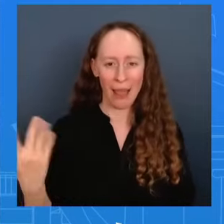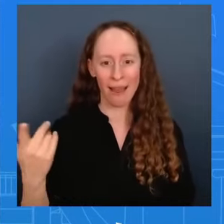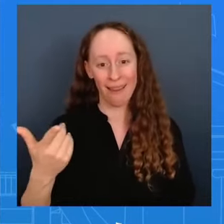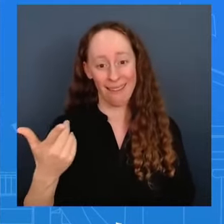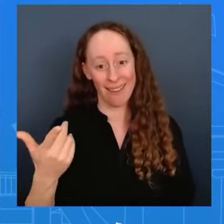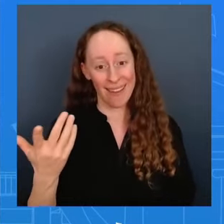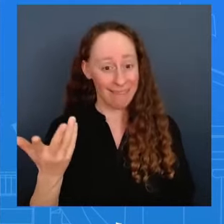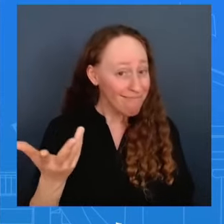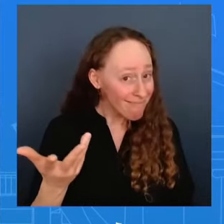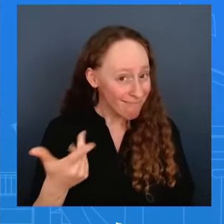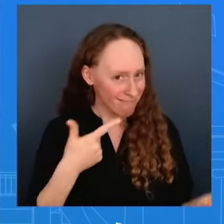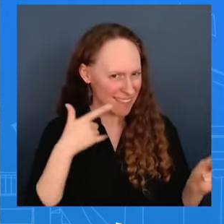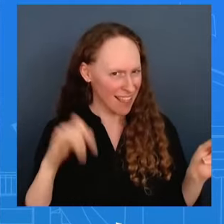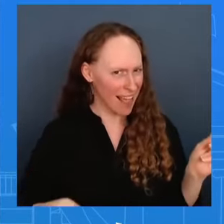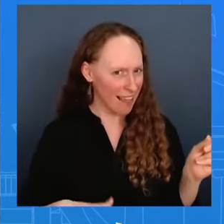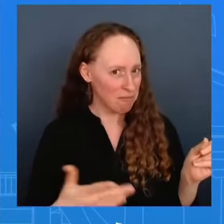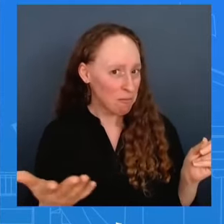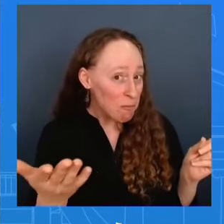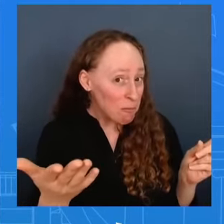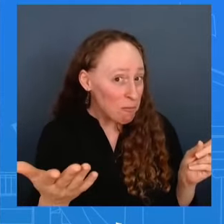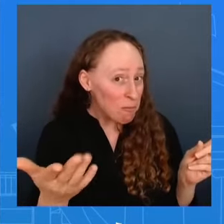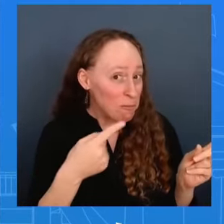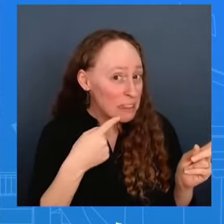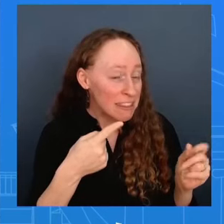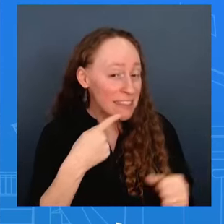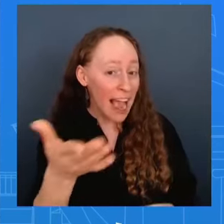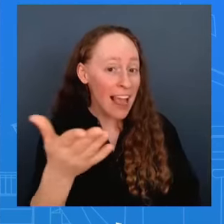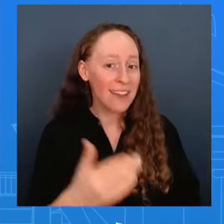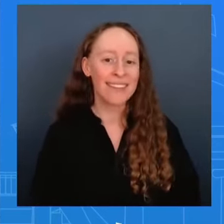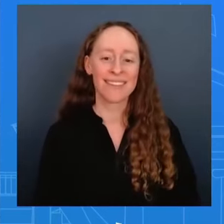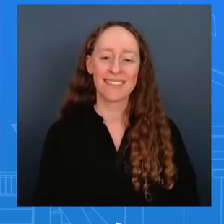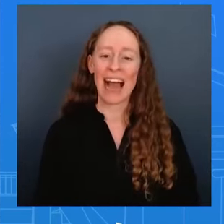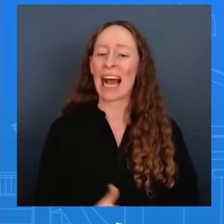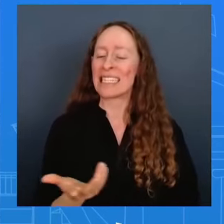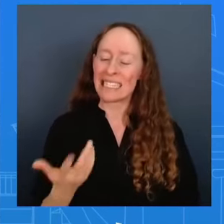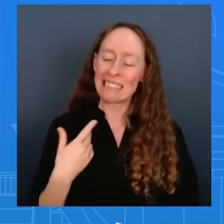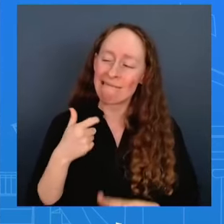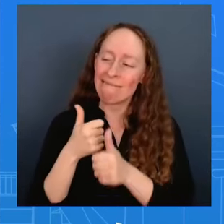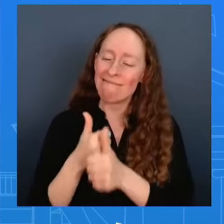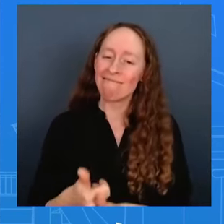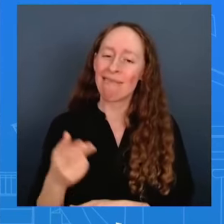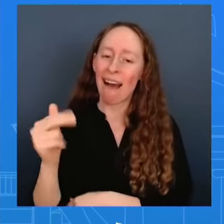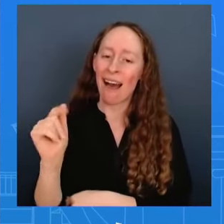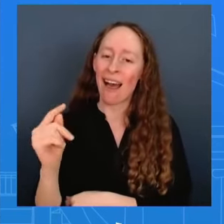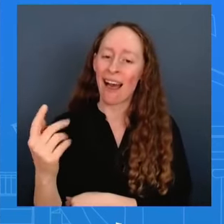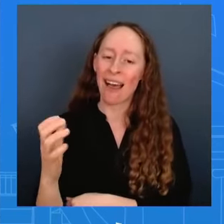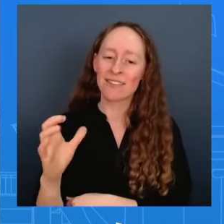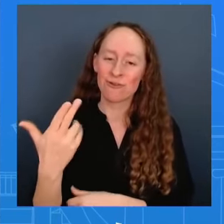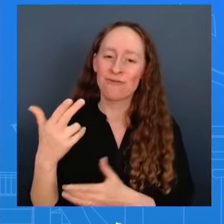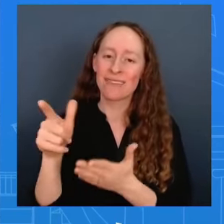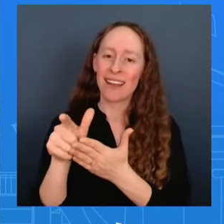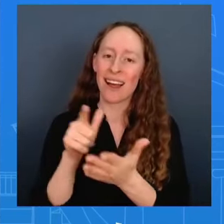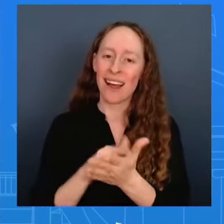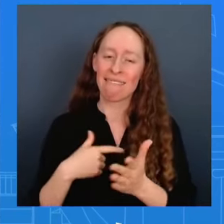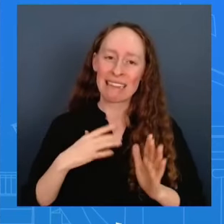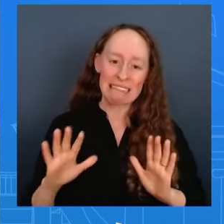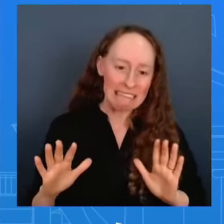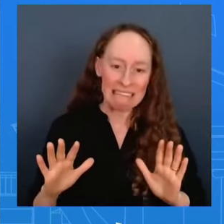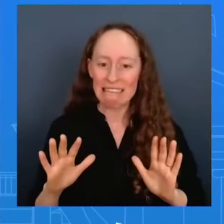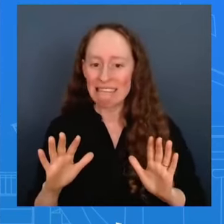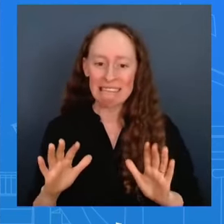uh subject to the hatch act uh let me just say in general with respect to criticism that these tariffs might not be strong